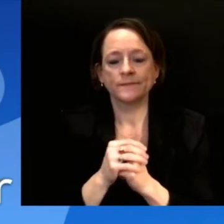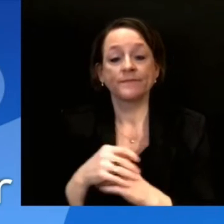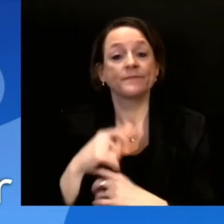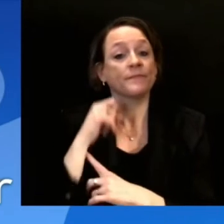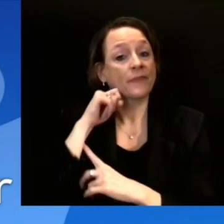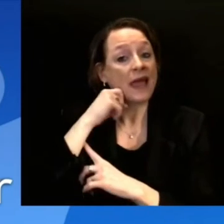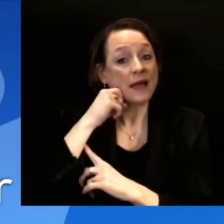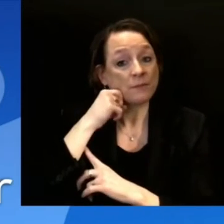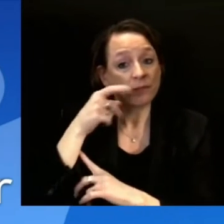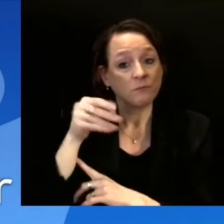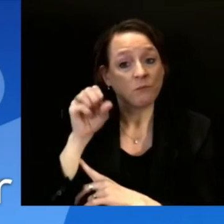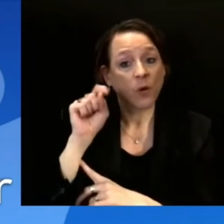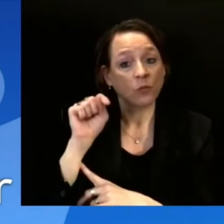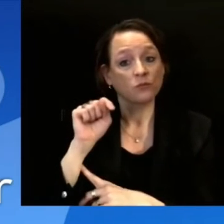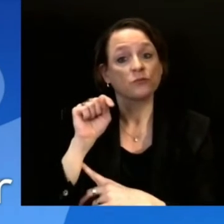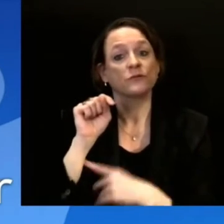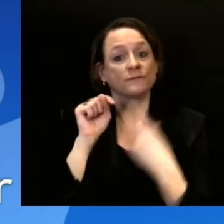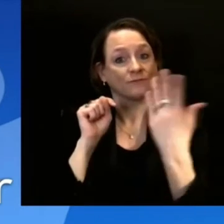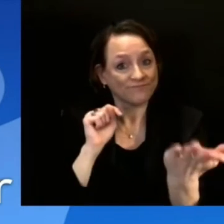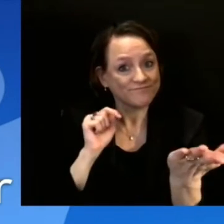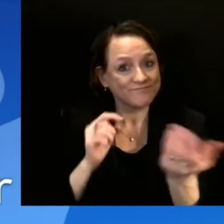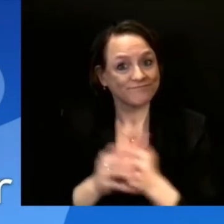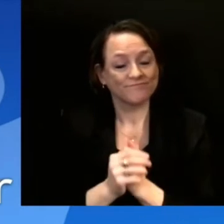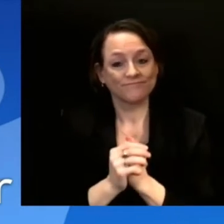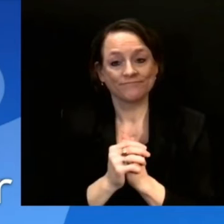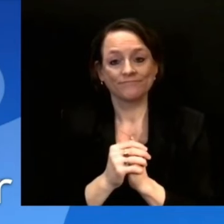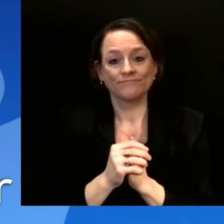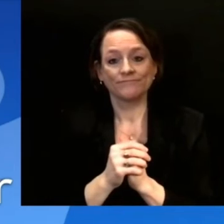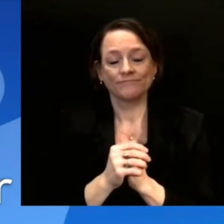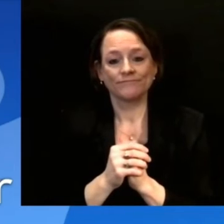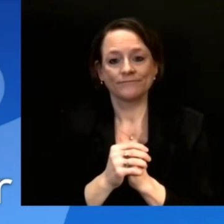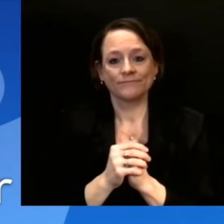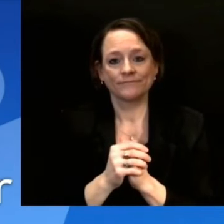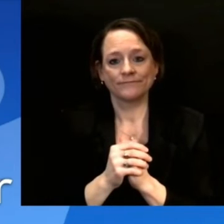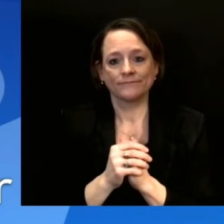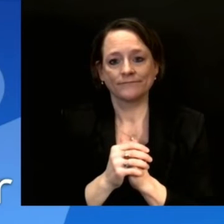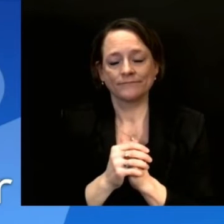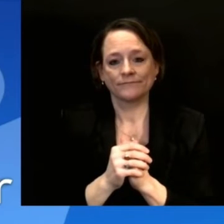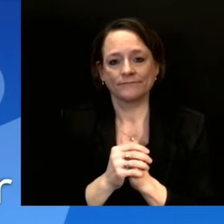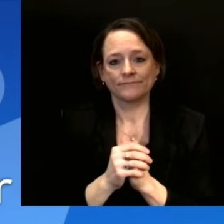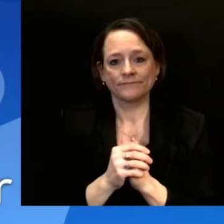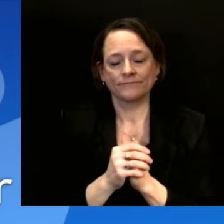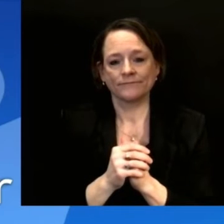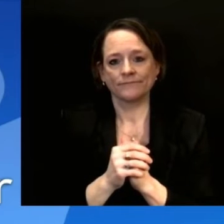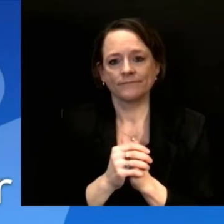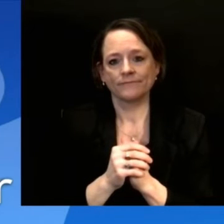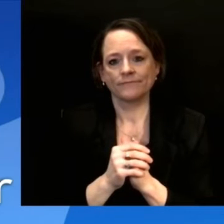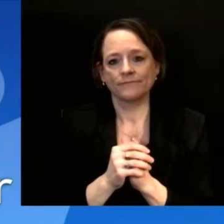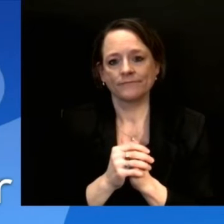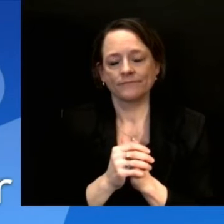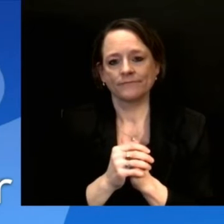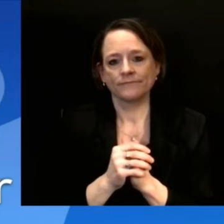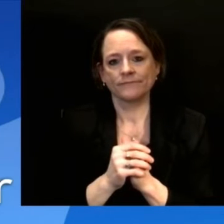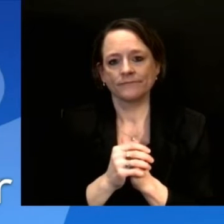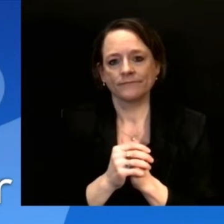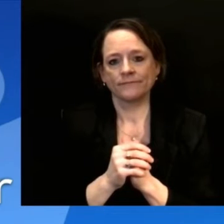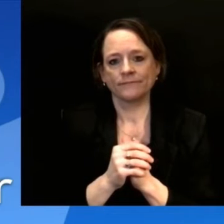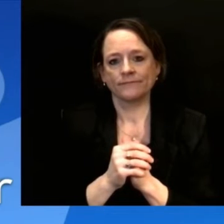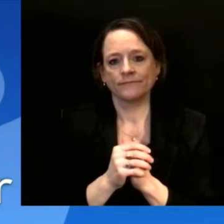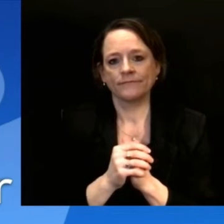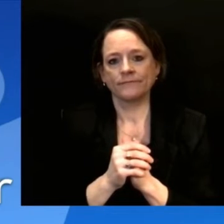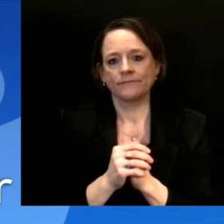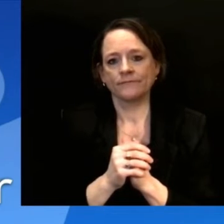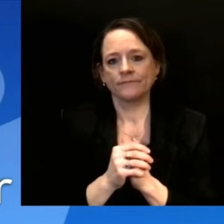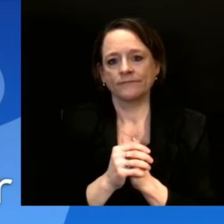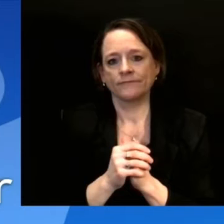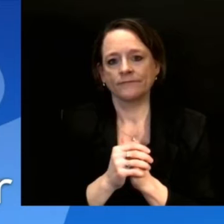Hi, thanks for doing this call. I'm wondering if you could explain a little bit about why mink farmers are in the